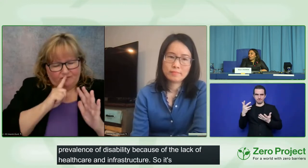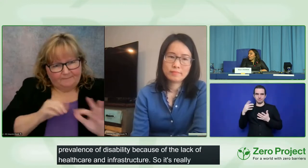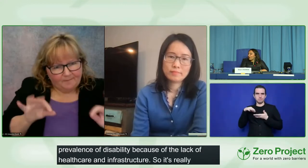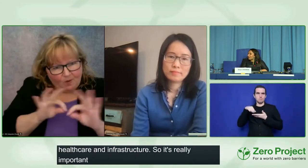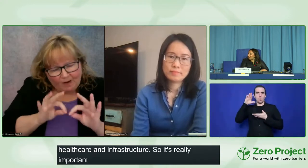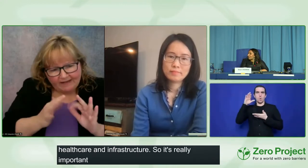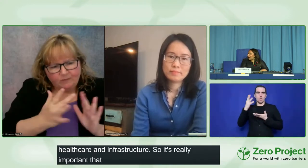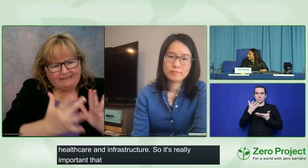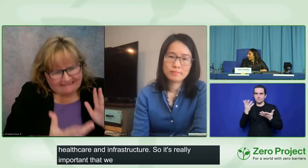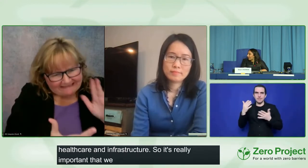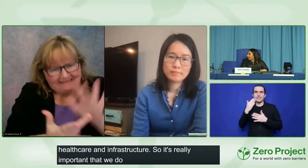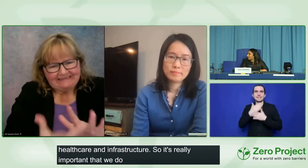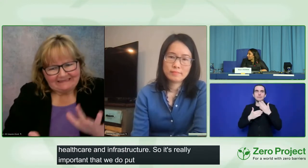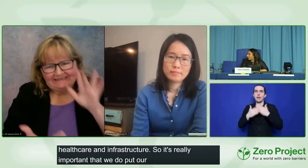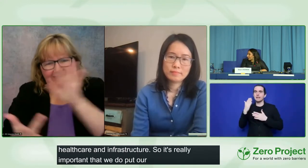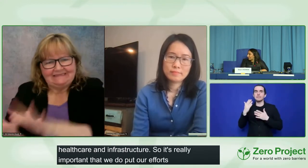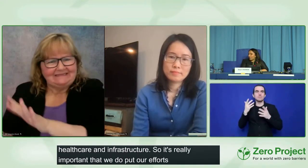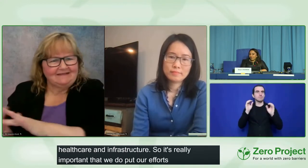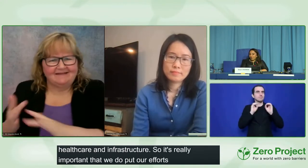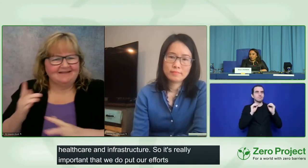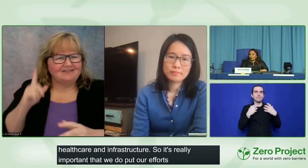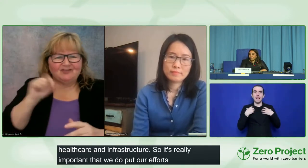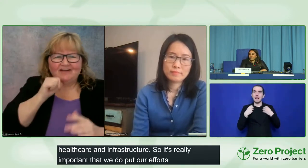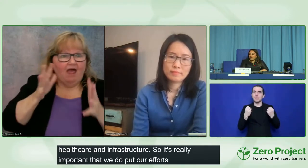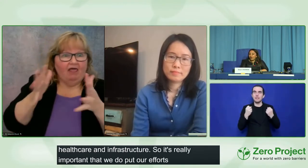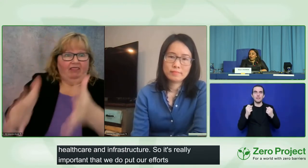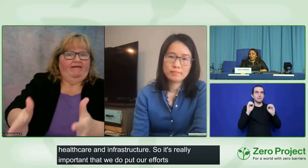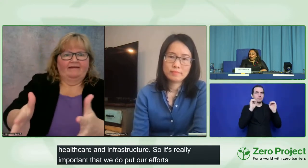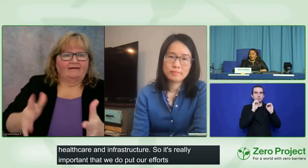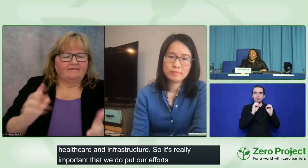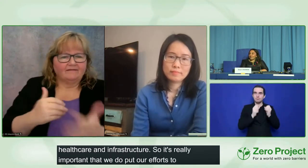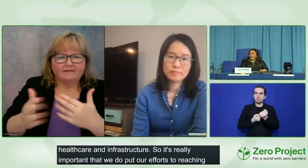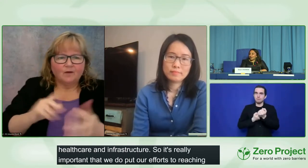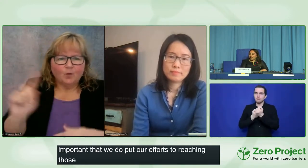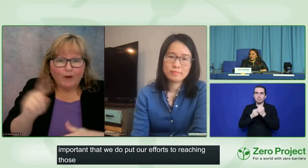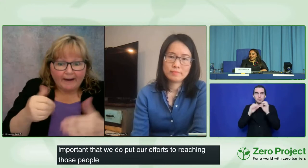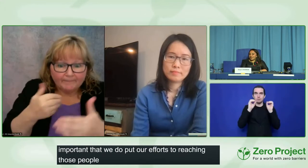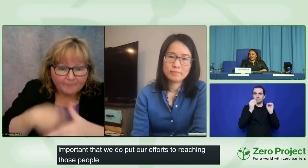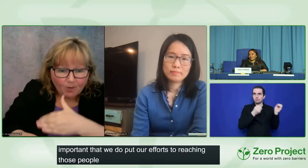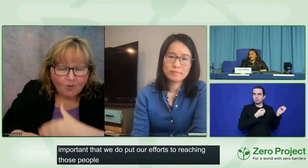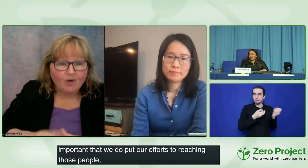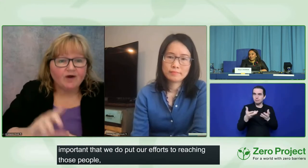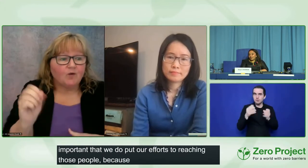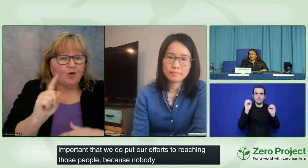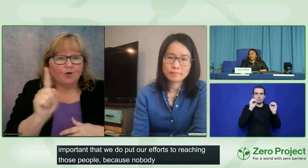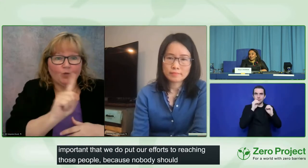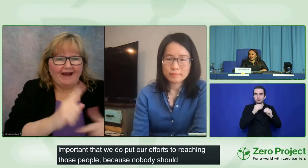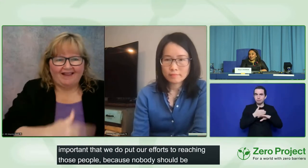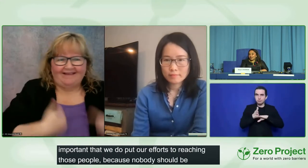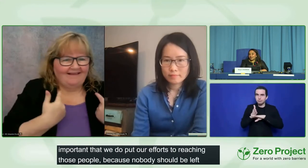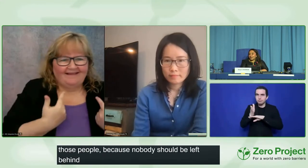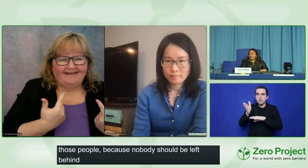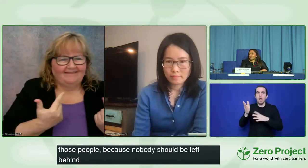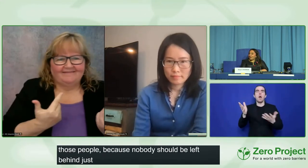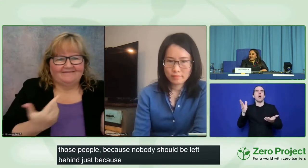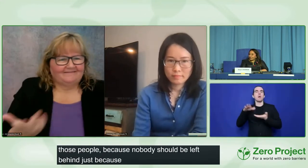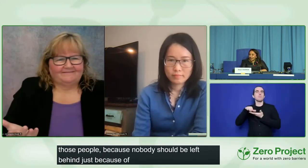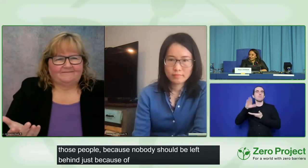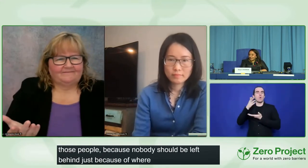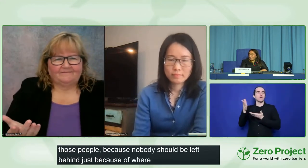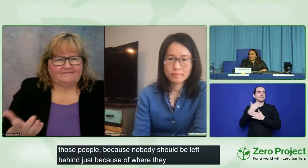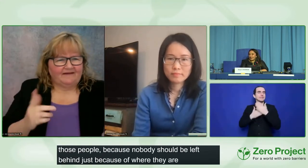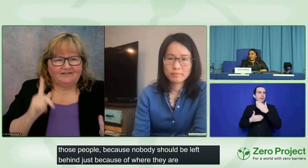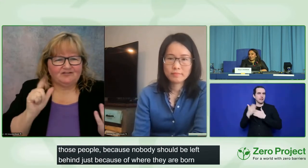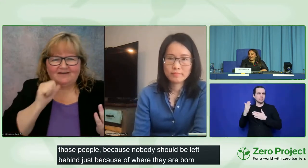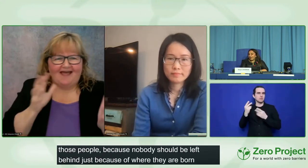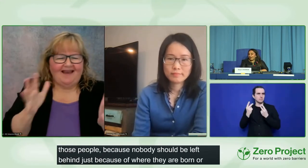nobody should be left behind just because of where they're born or whatever circumstances they might find themselves in. So I don't